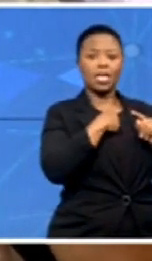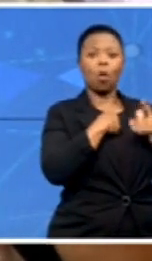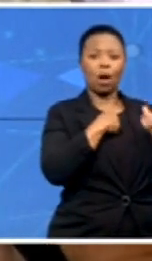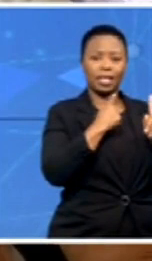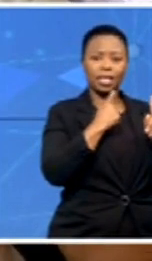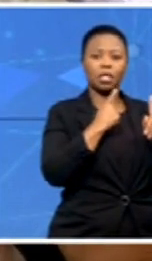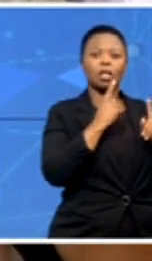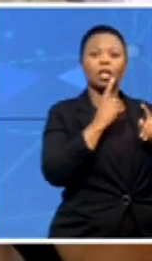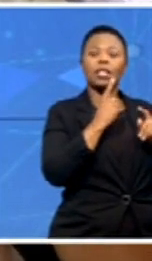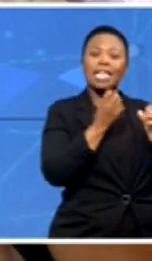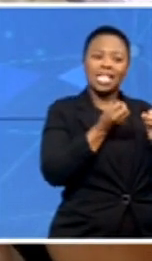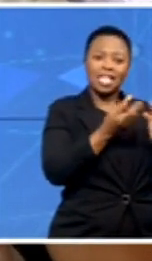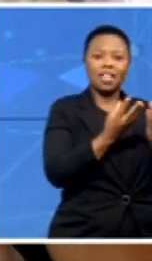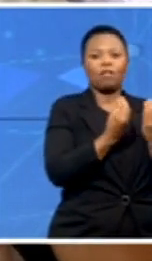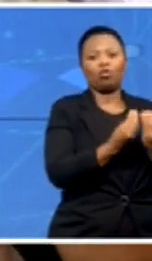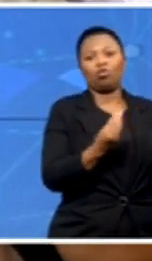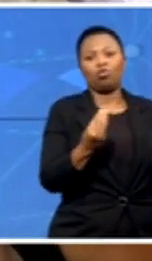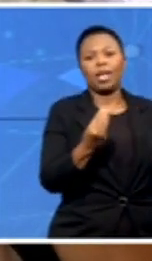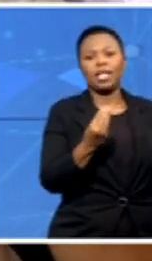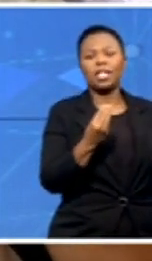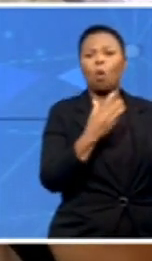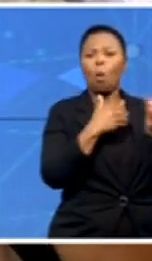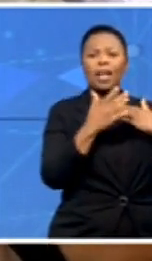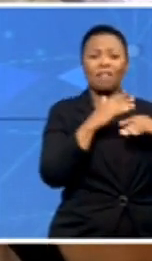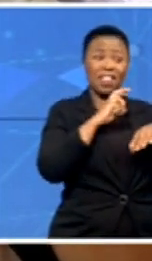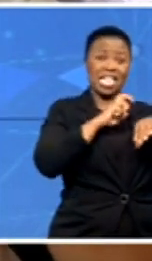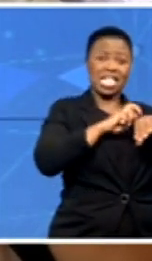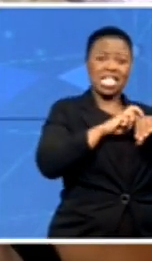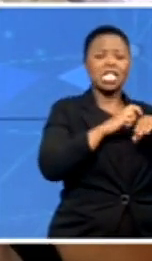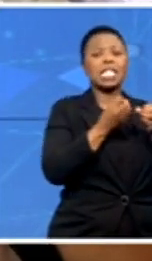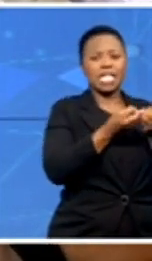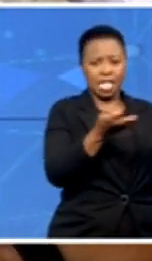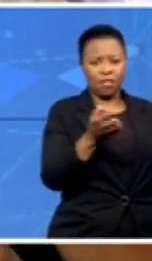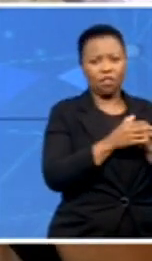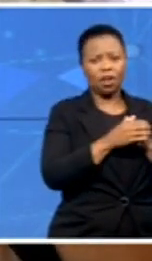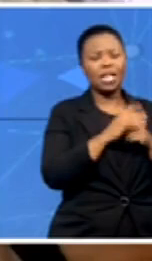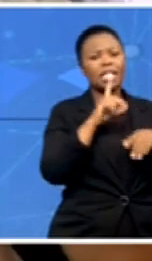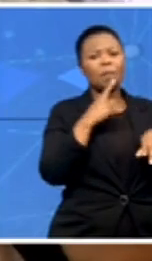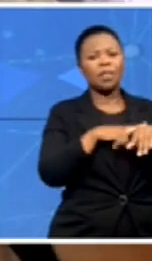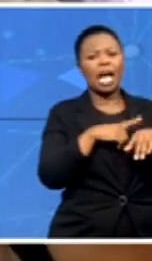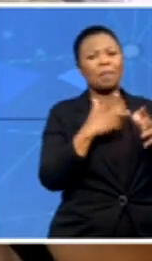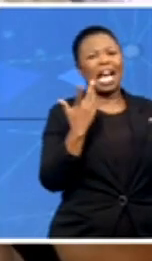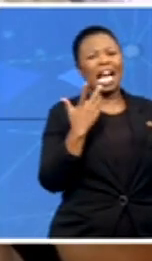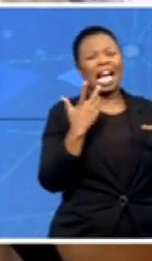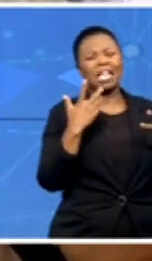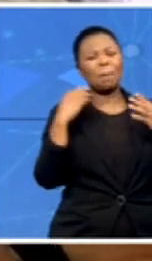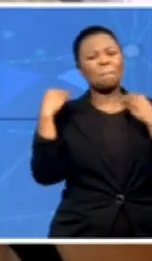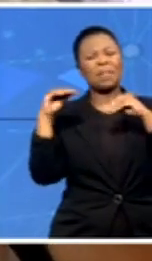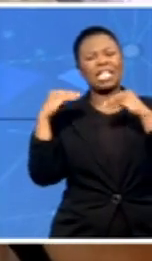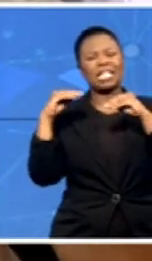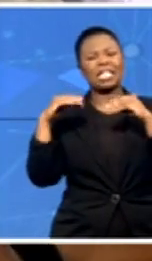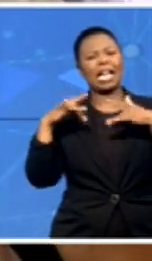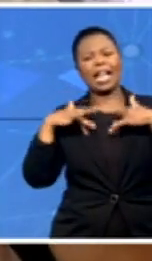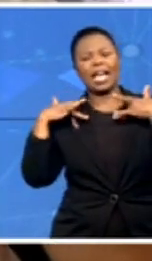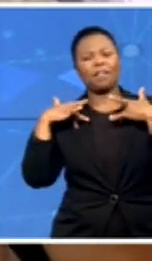necessary attention. It's easy for us as parents to get lost in our day-to-day work, life is hectic, but